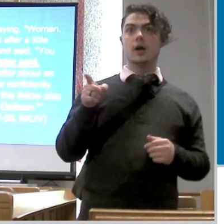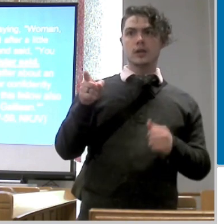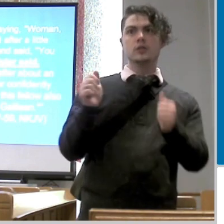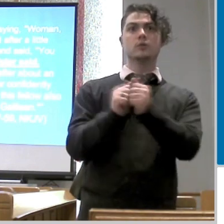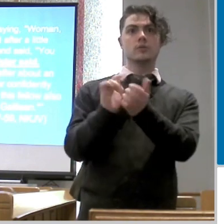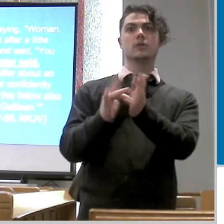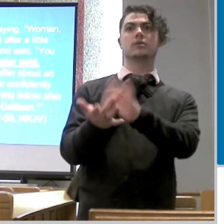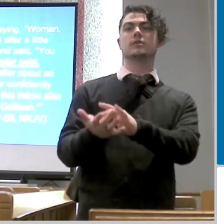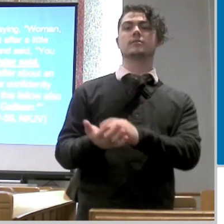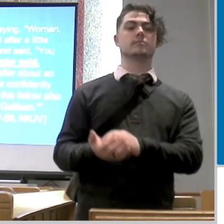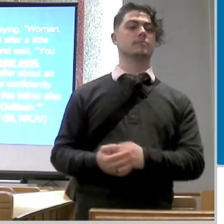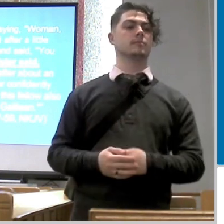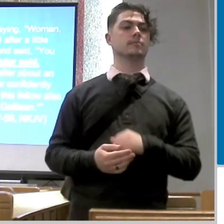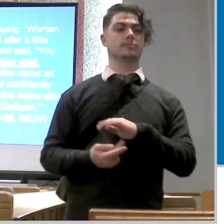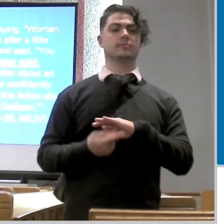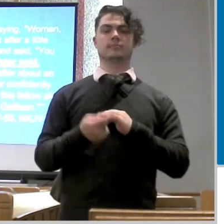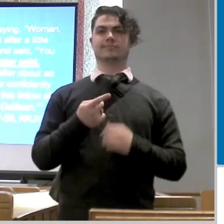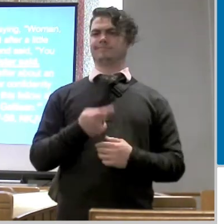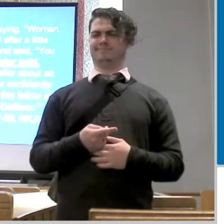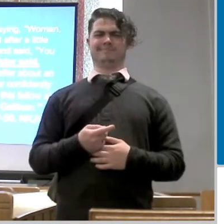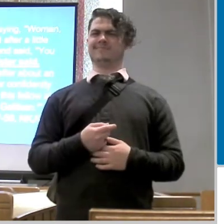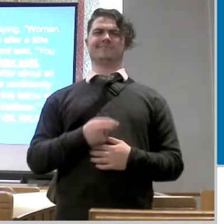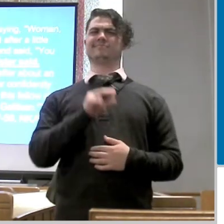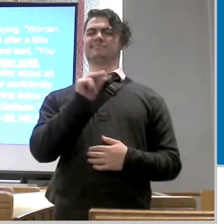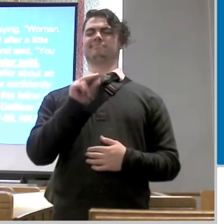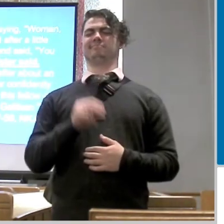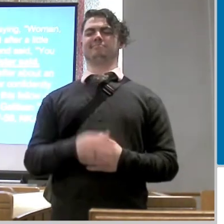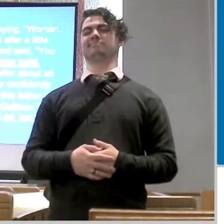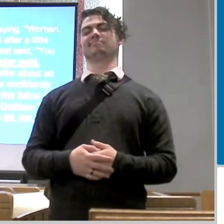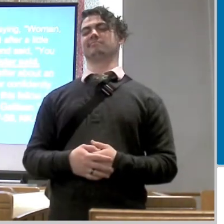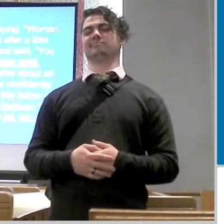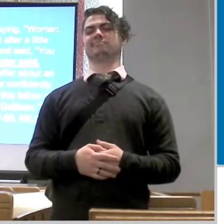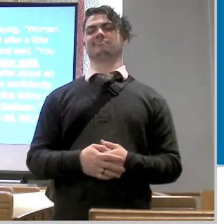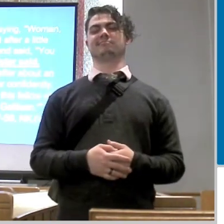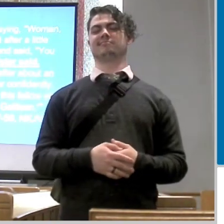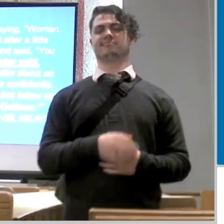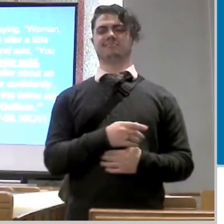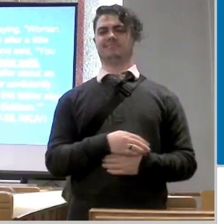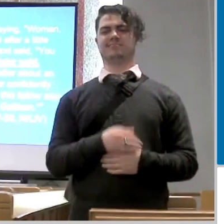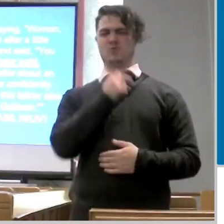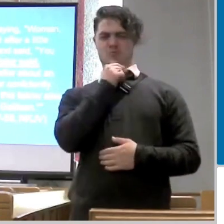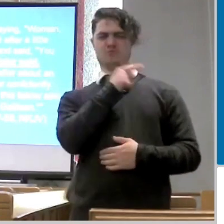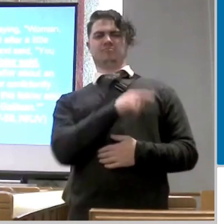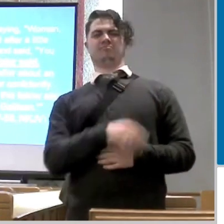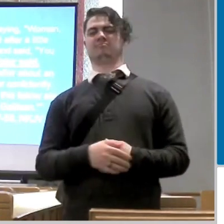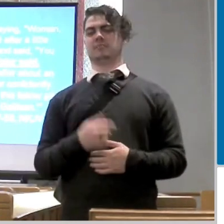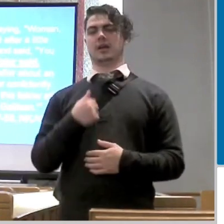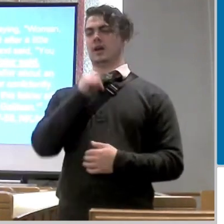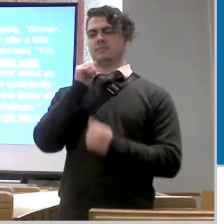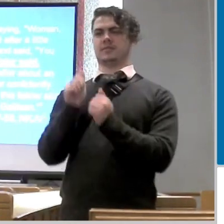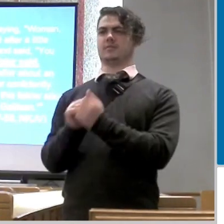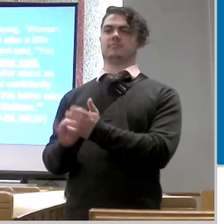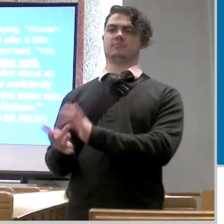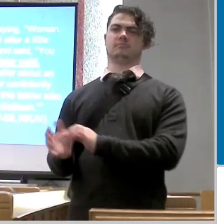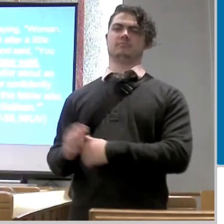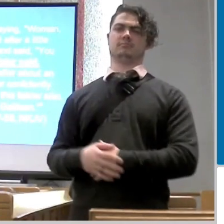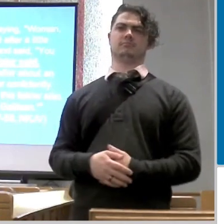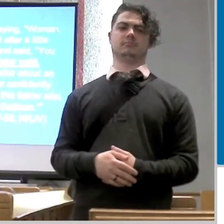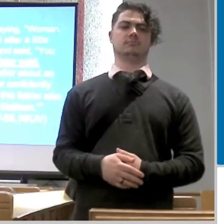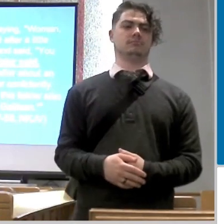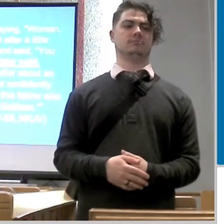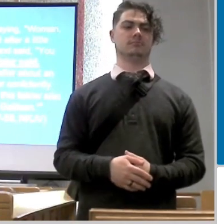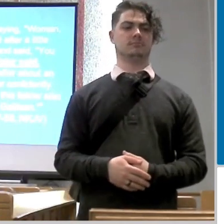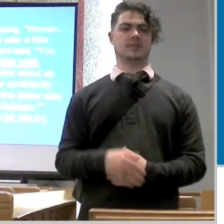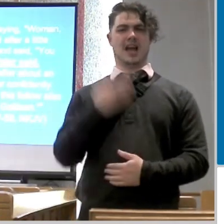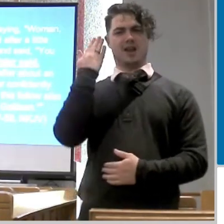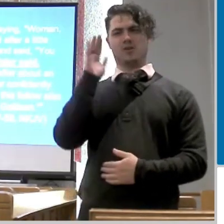peter say says man i am not i am not them i don't even know who them